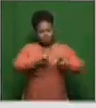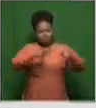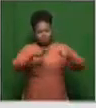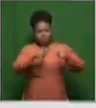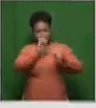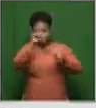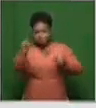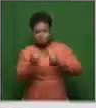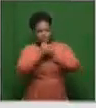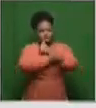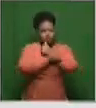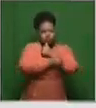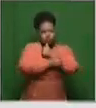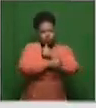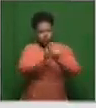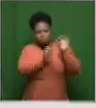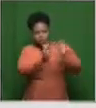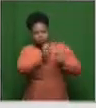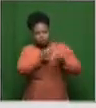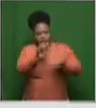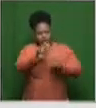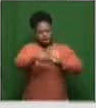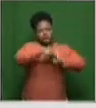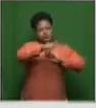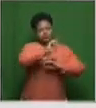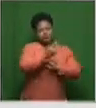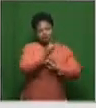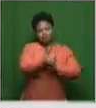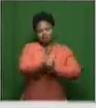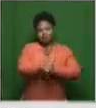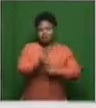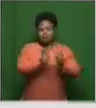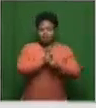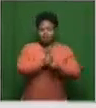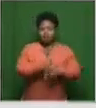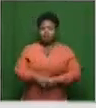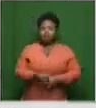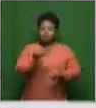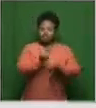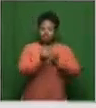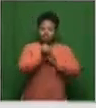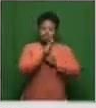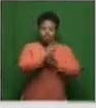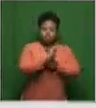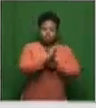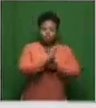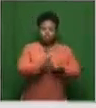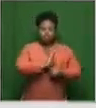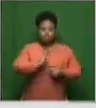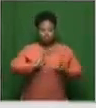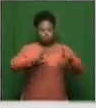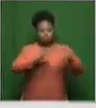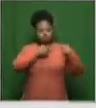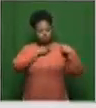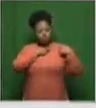country. In addition, each of these trials has an independent board that looks at the safety of the